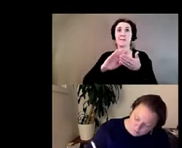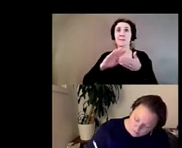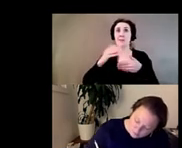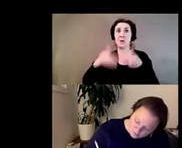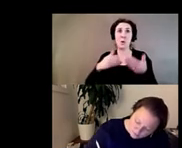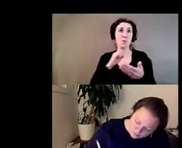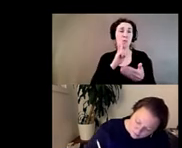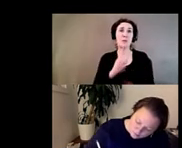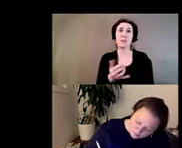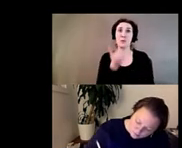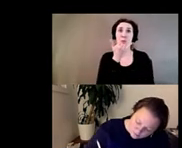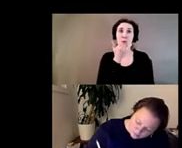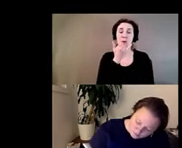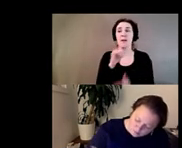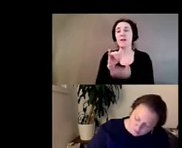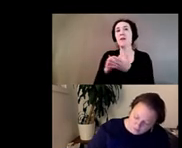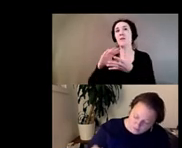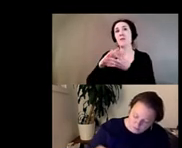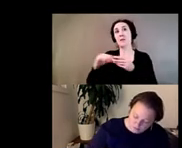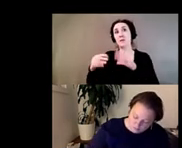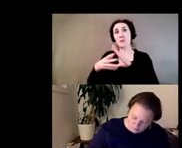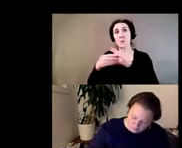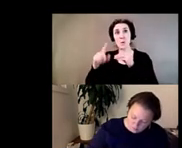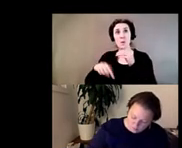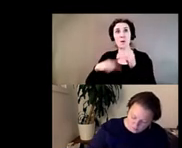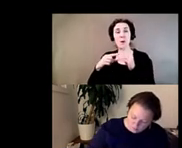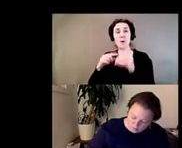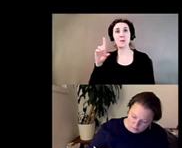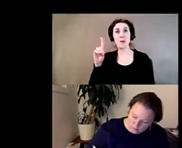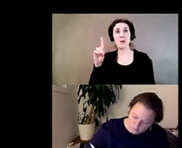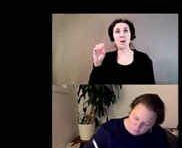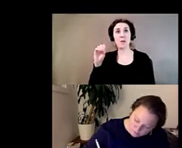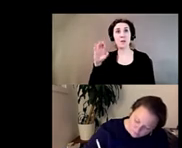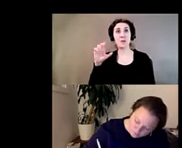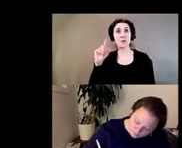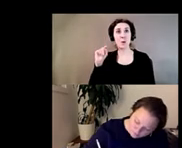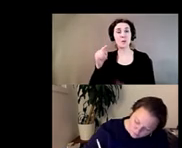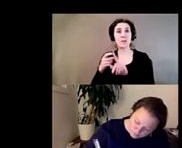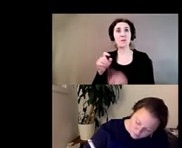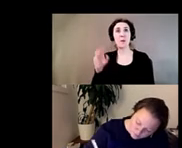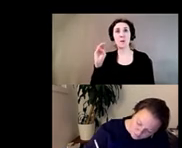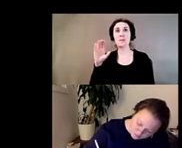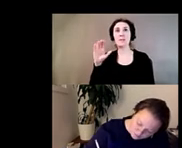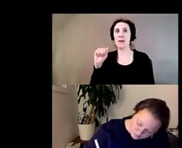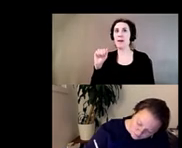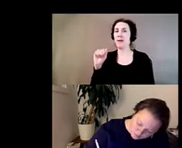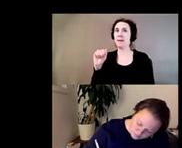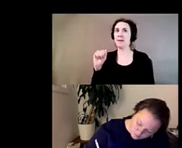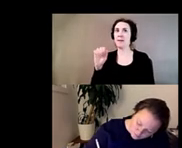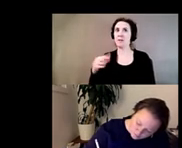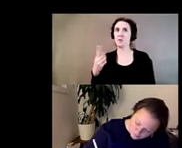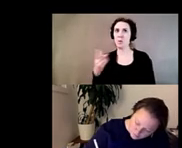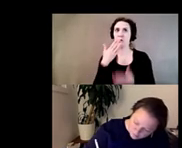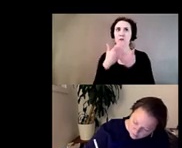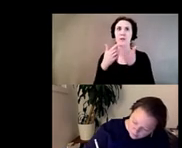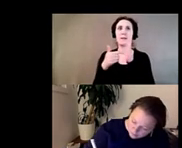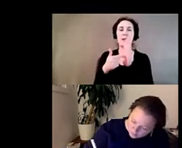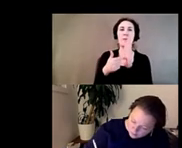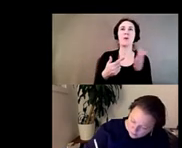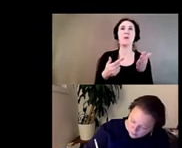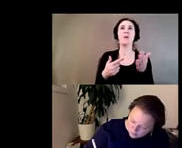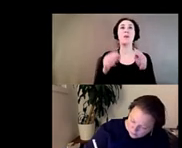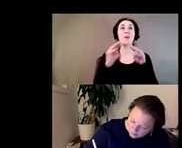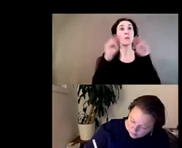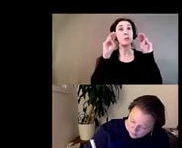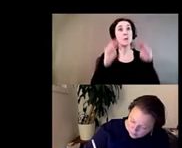of like how profoundly that um that it can go just cheaply because the very thing that that the museum was intending to show